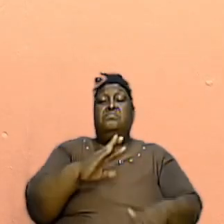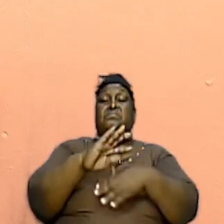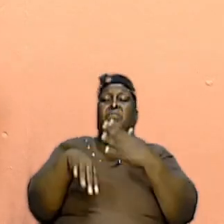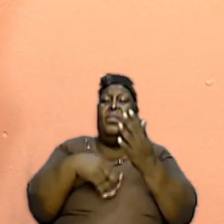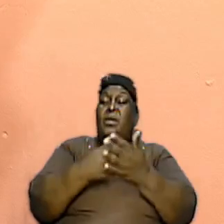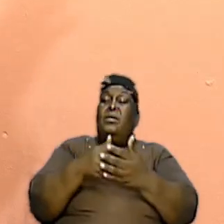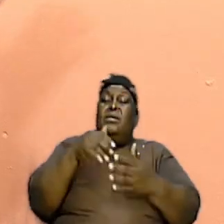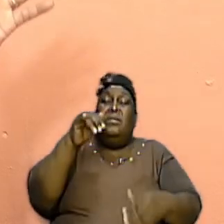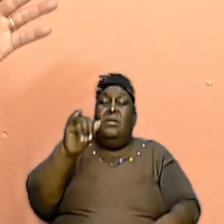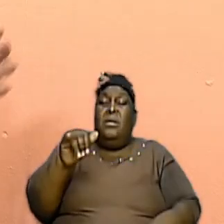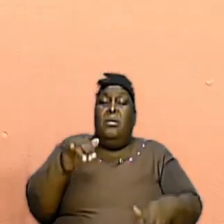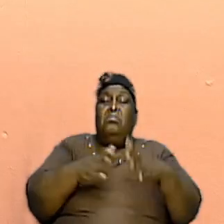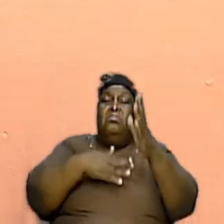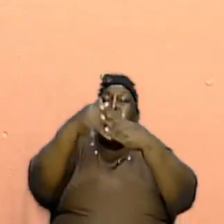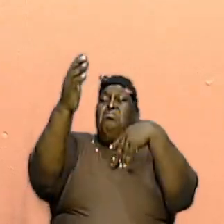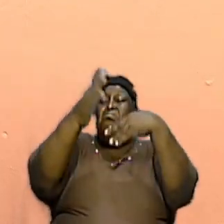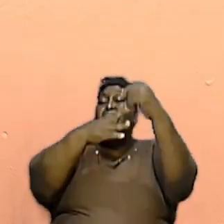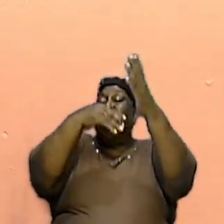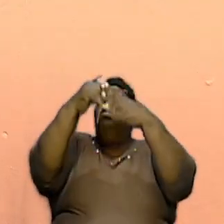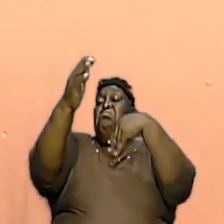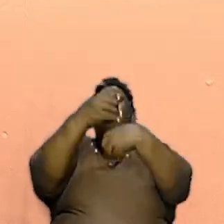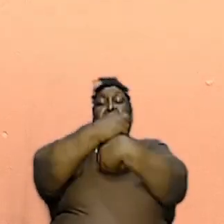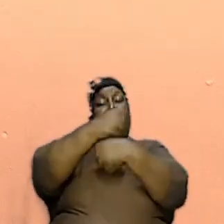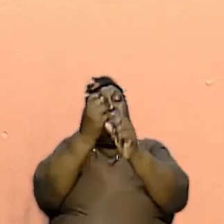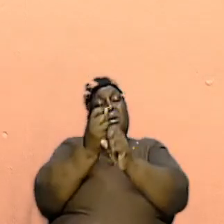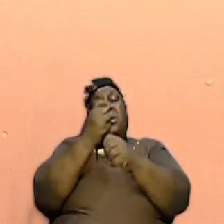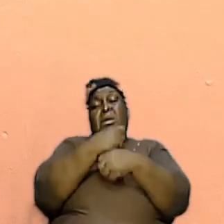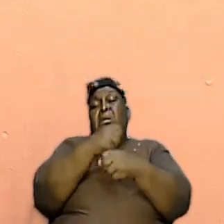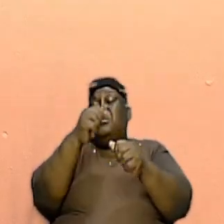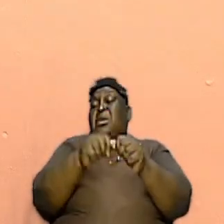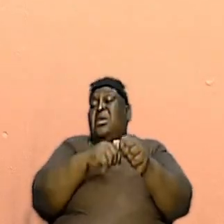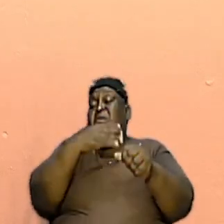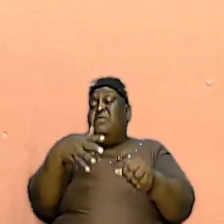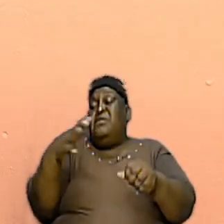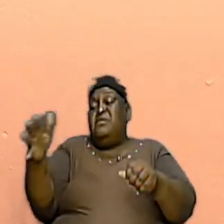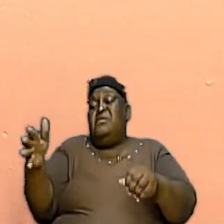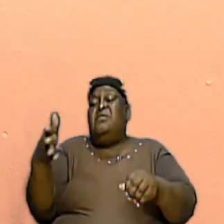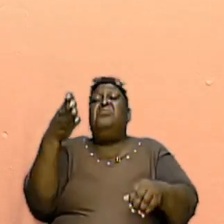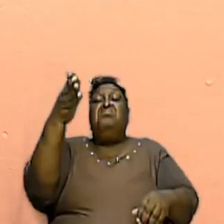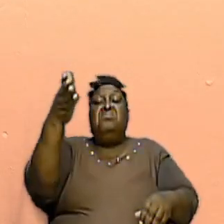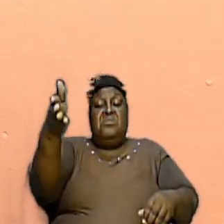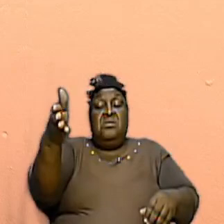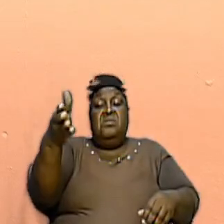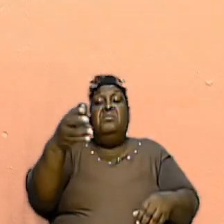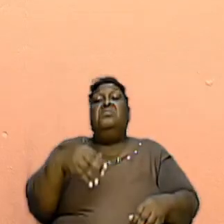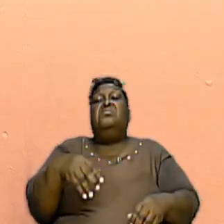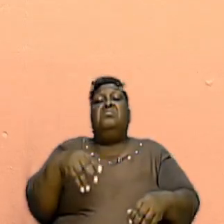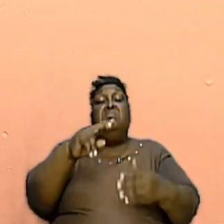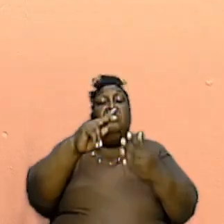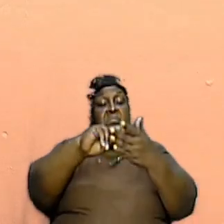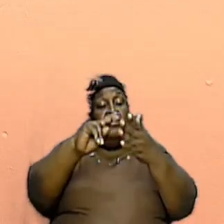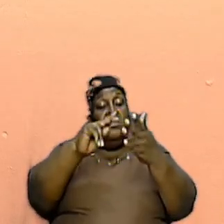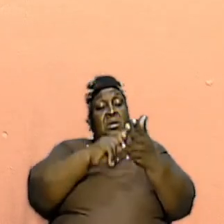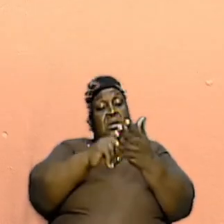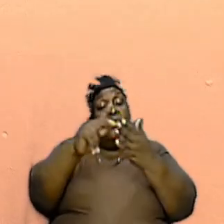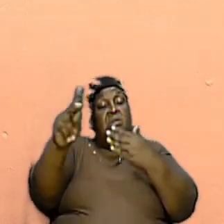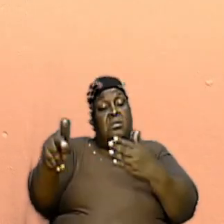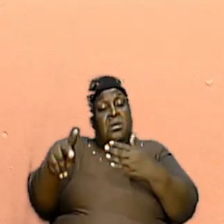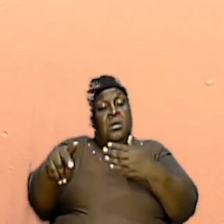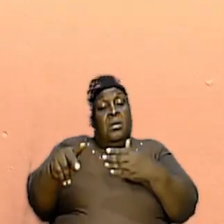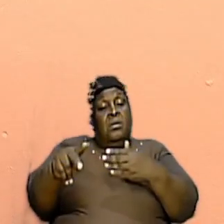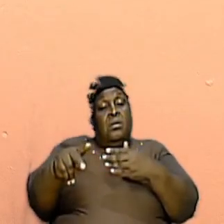that build up all that make up everything that was there represented the process